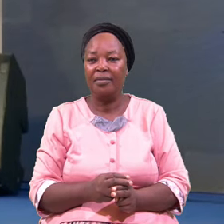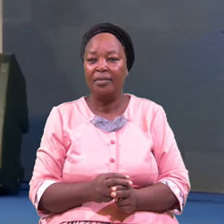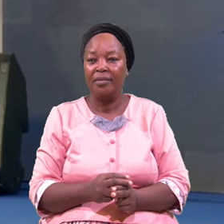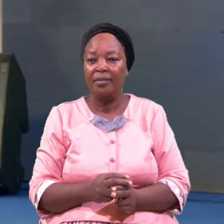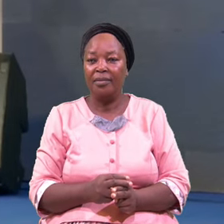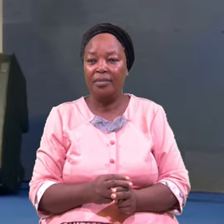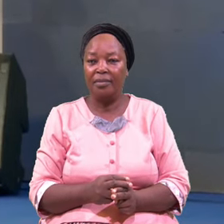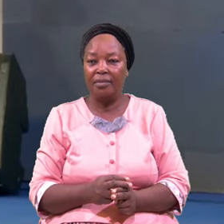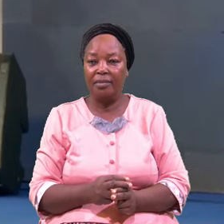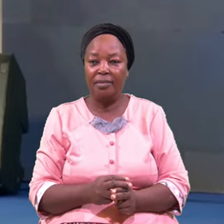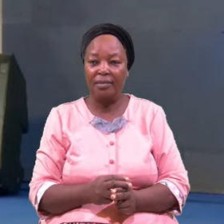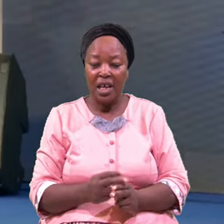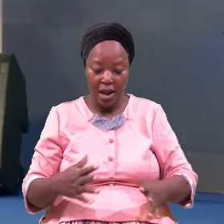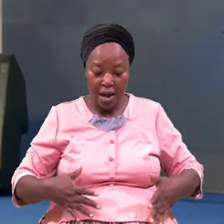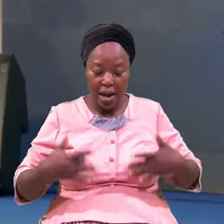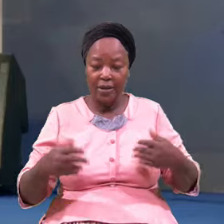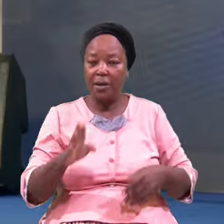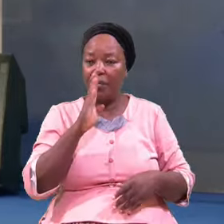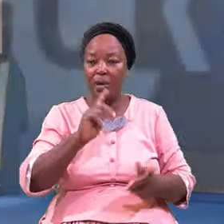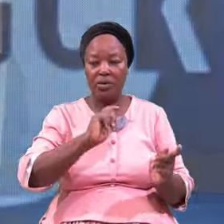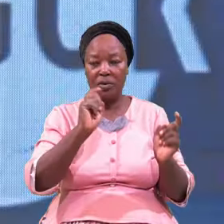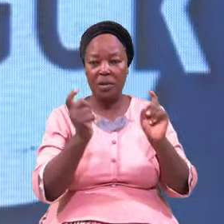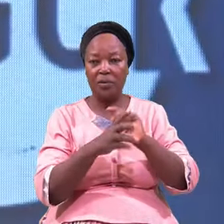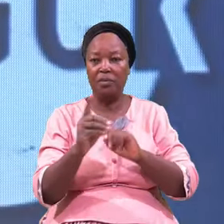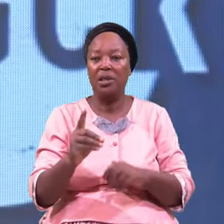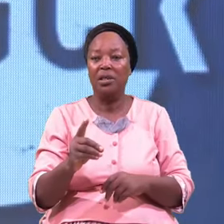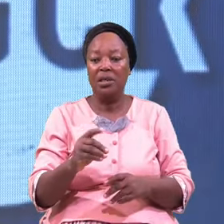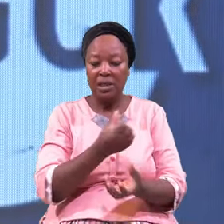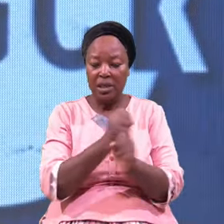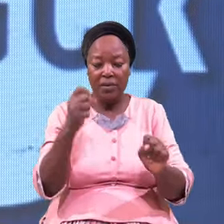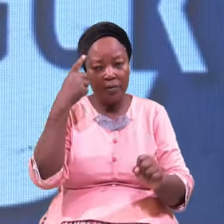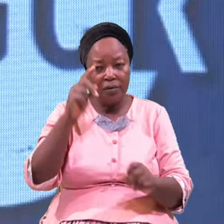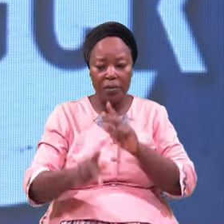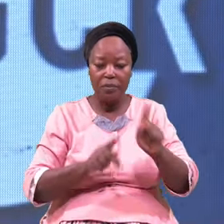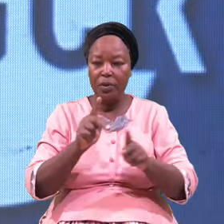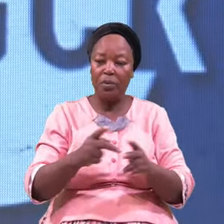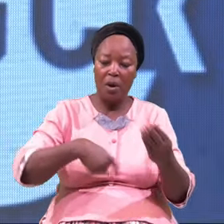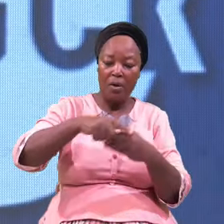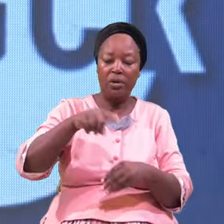Life's being Transformed Salvation For people Around you